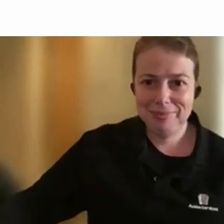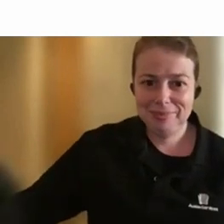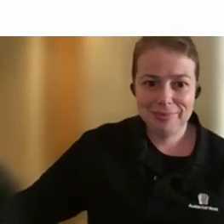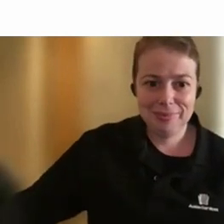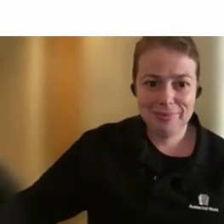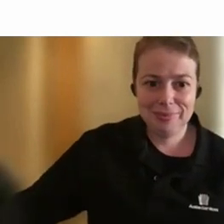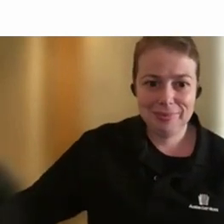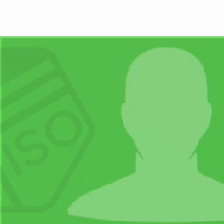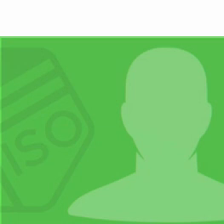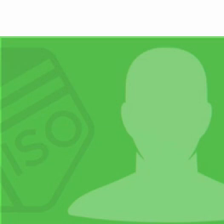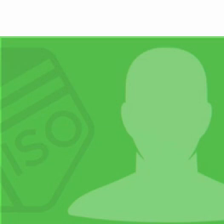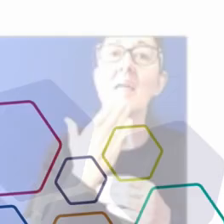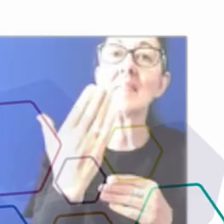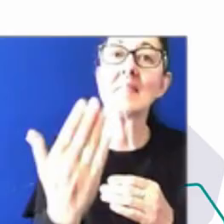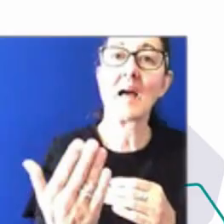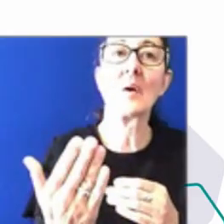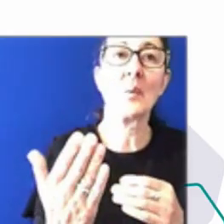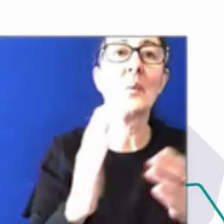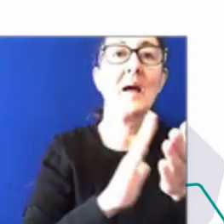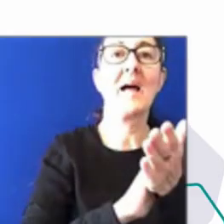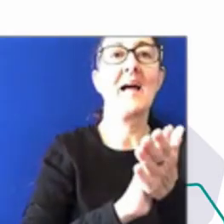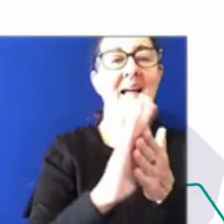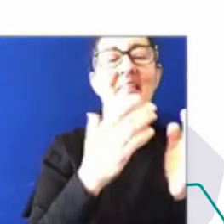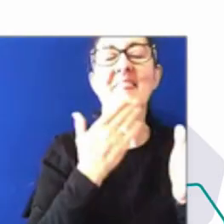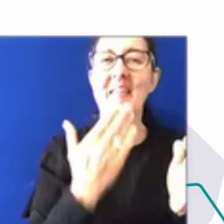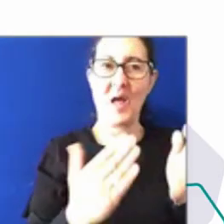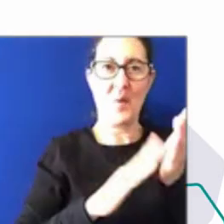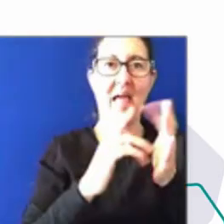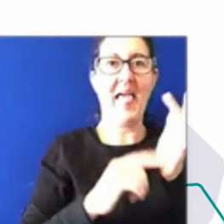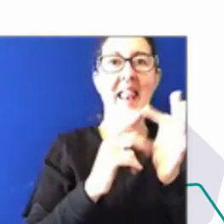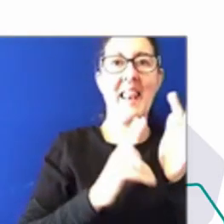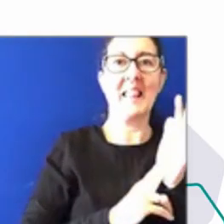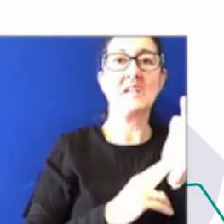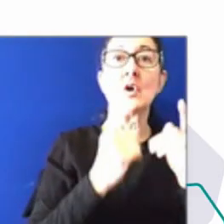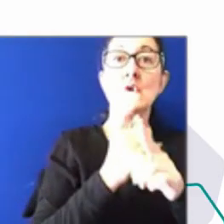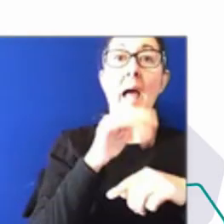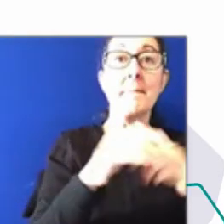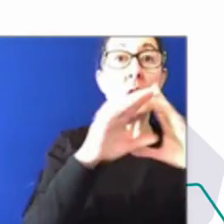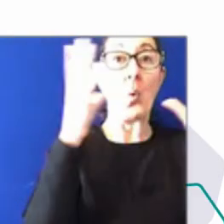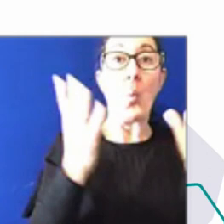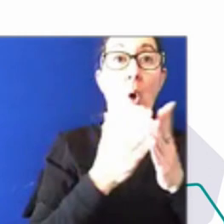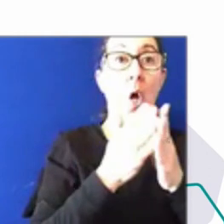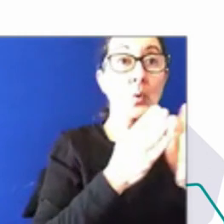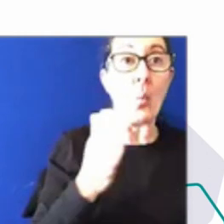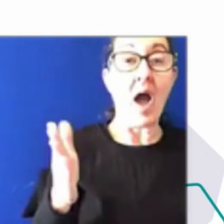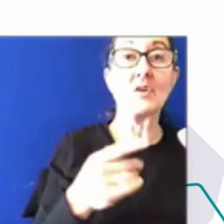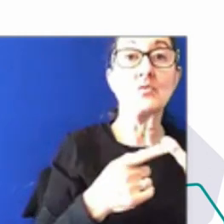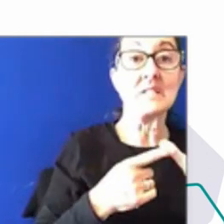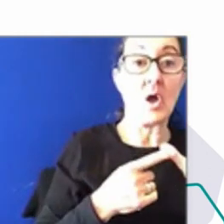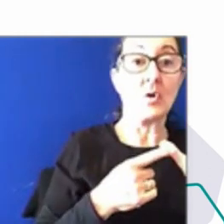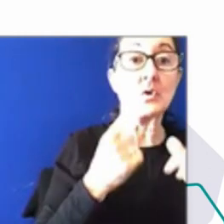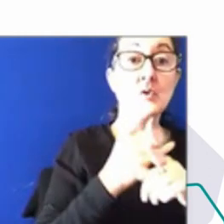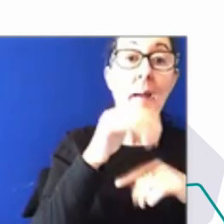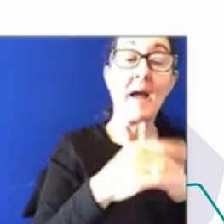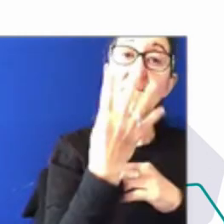Given the positive recent worldwide results, are you considering the four day work week? And